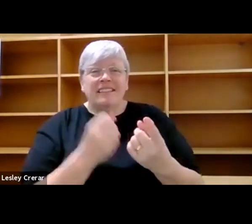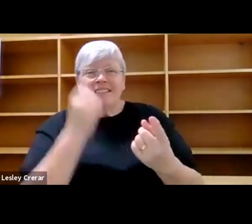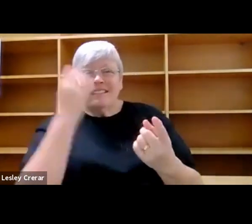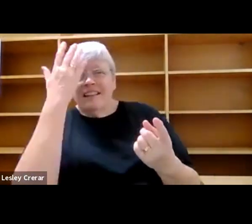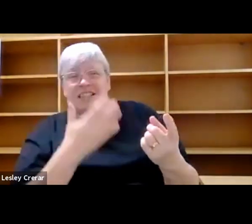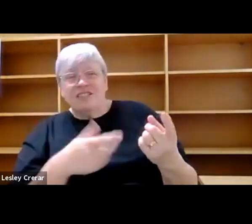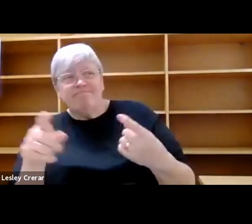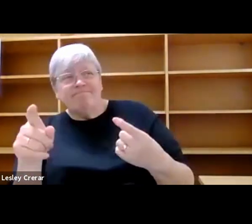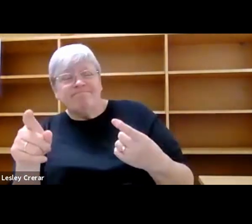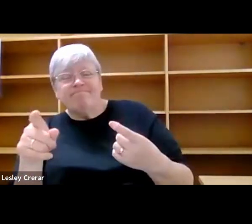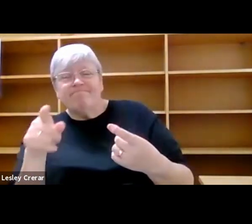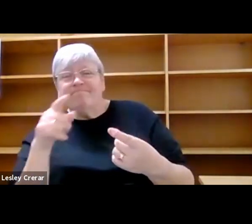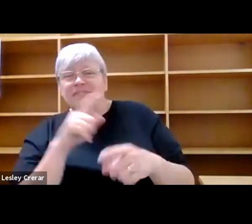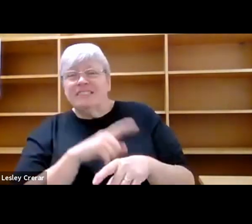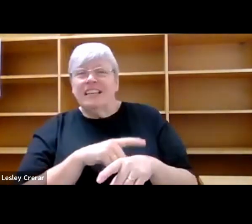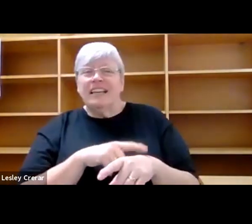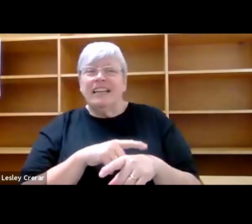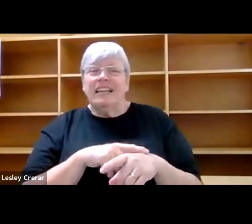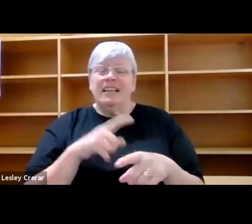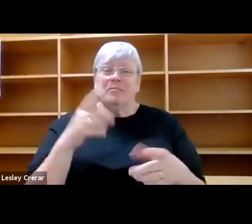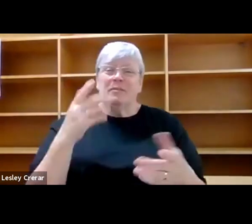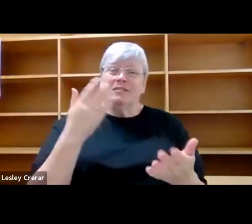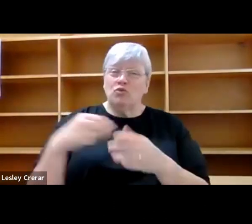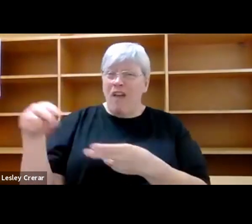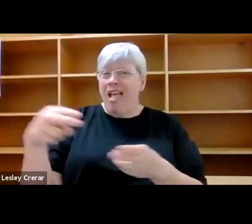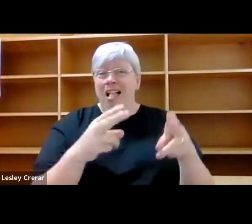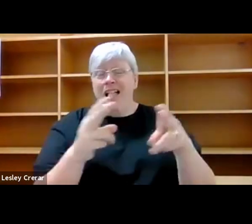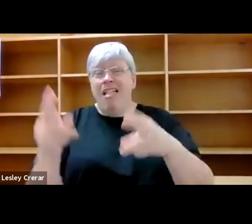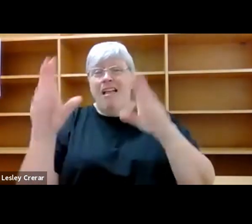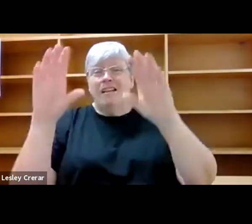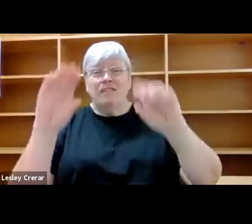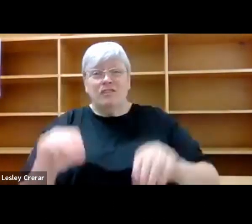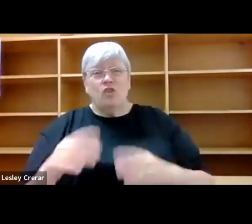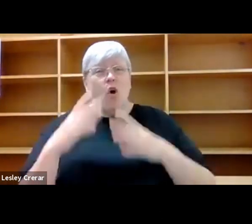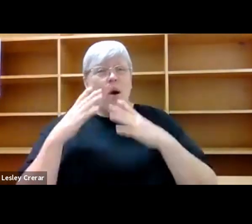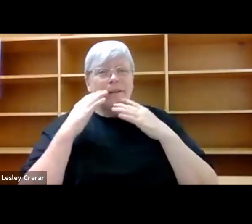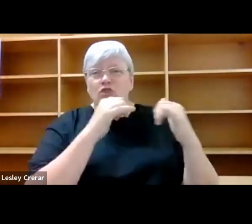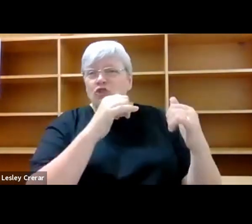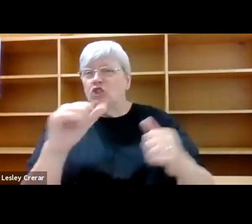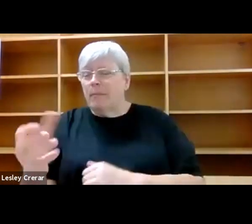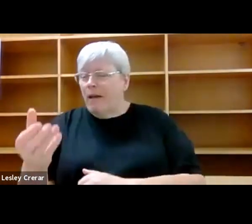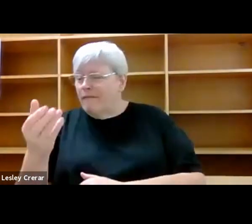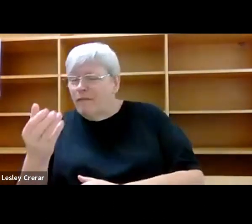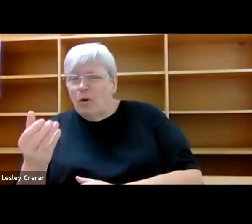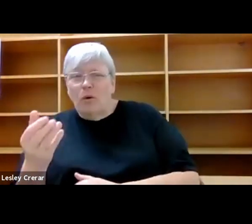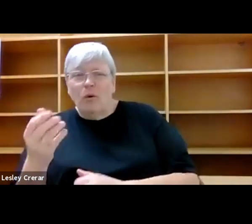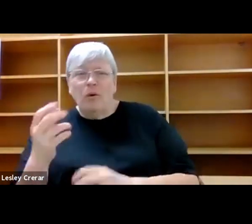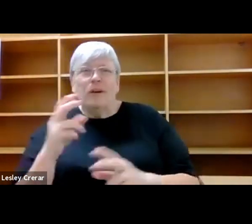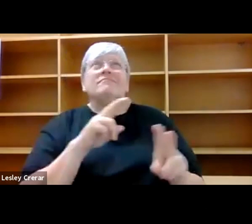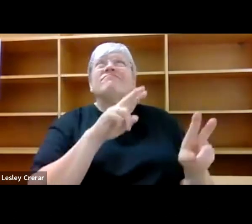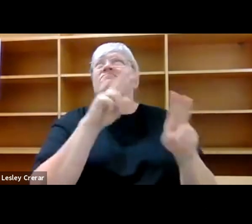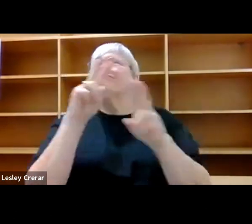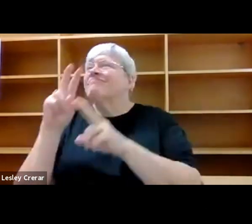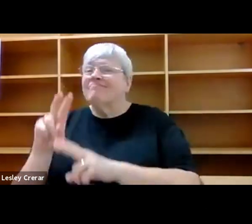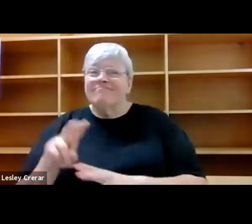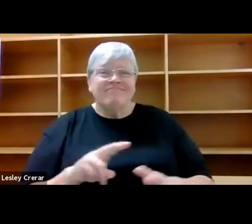time. It was on trails that I ceased to check my phone, turning my attention instead to the multitudes that